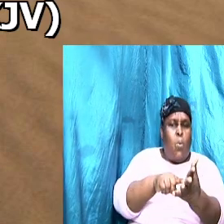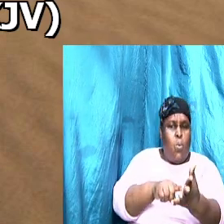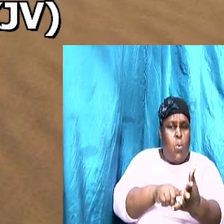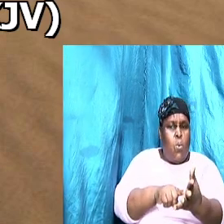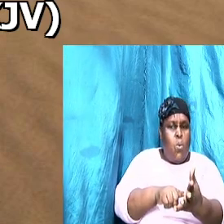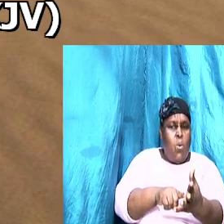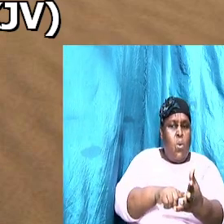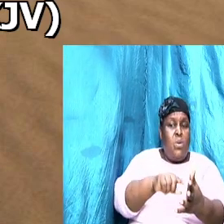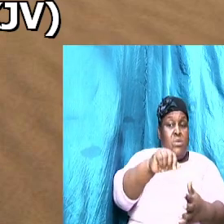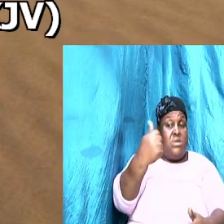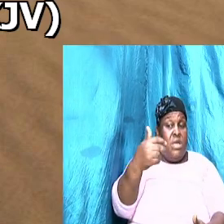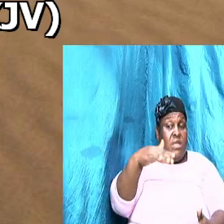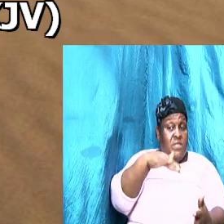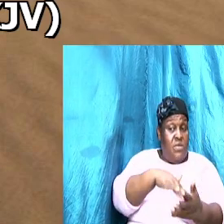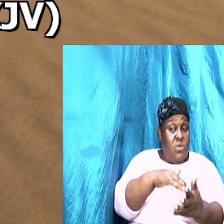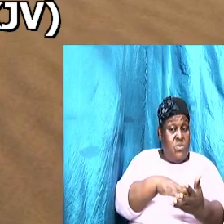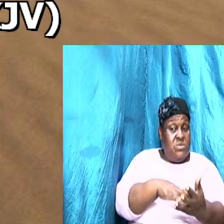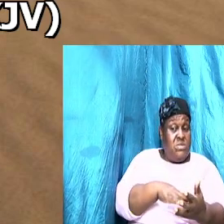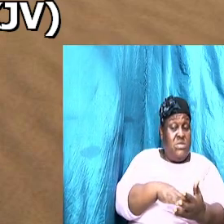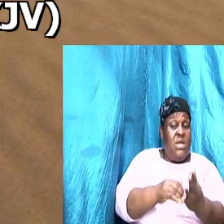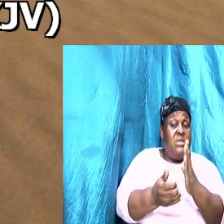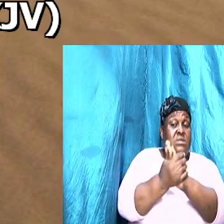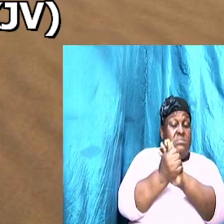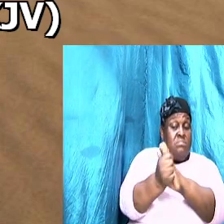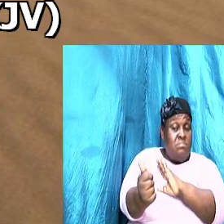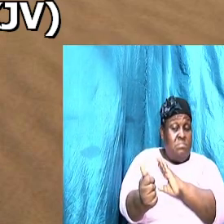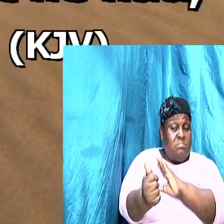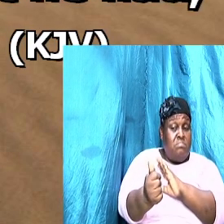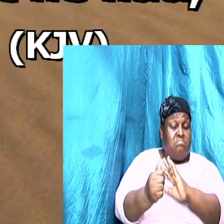ten thousand talents.